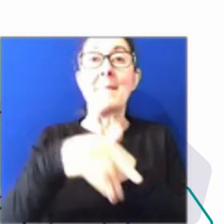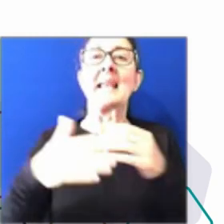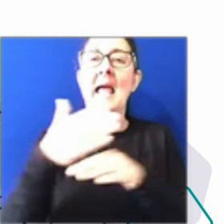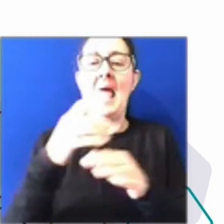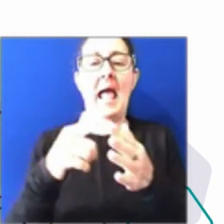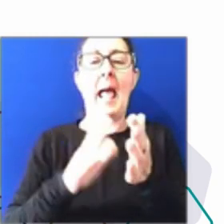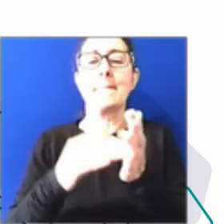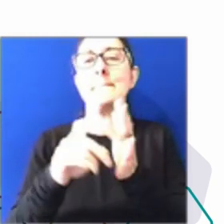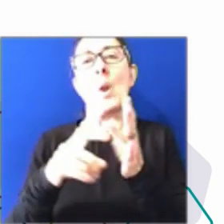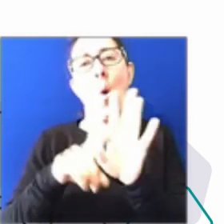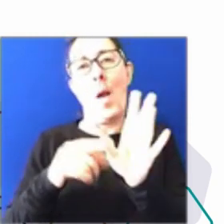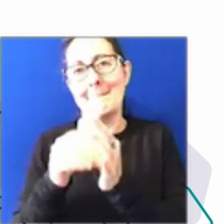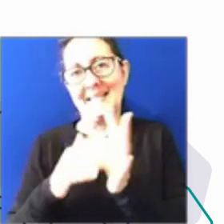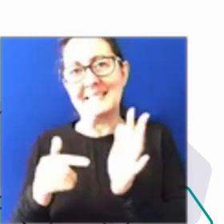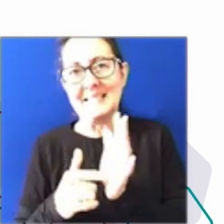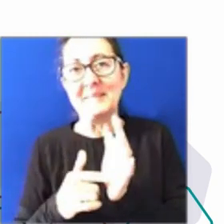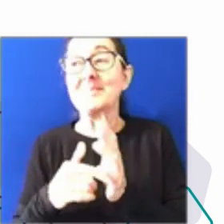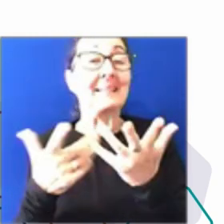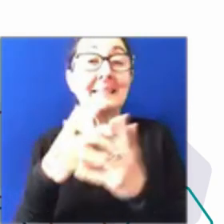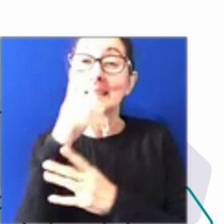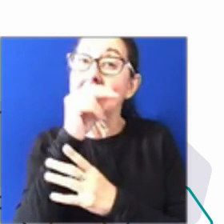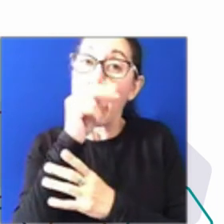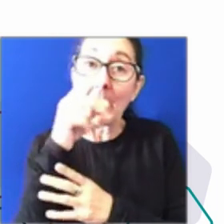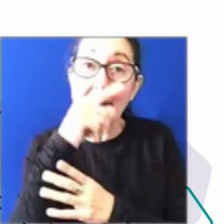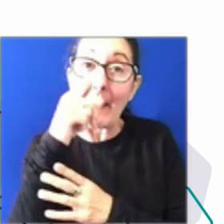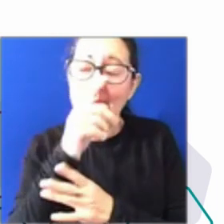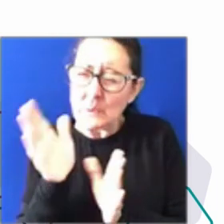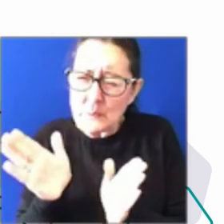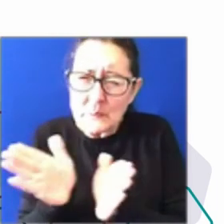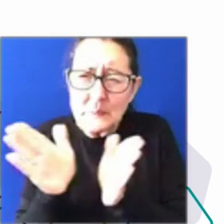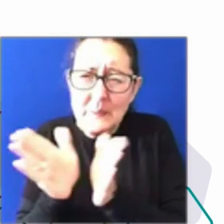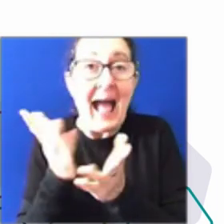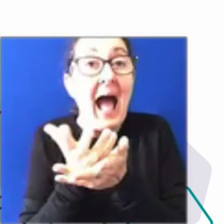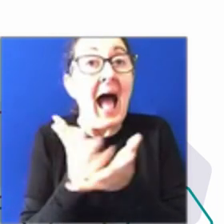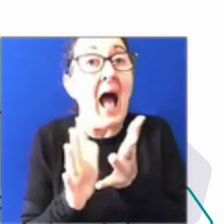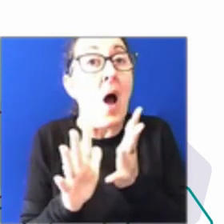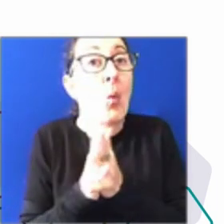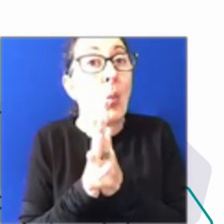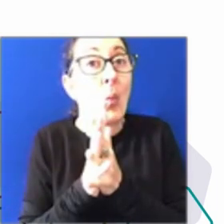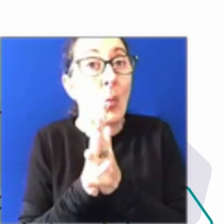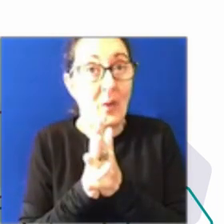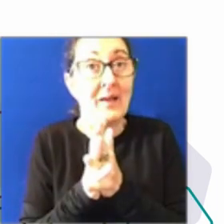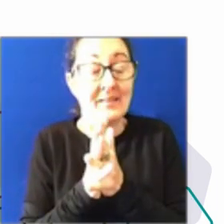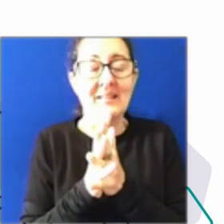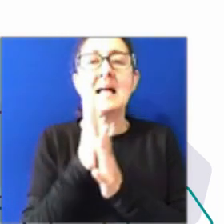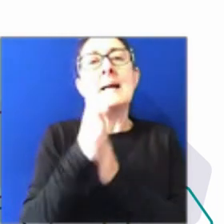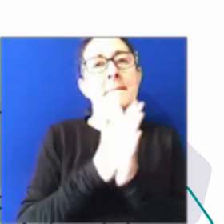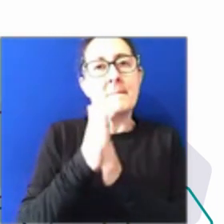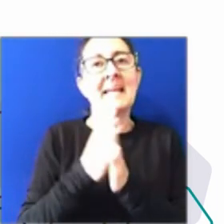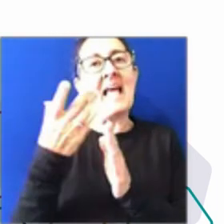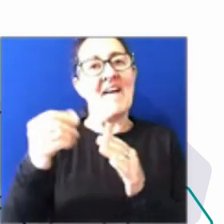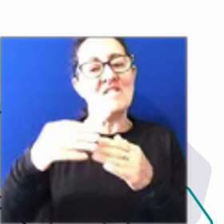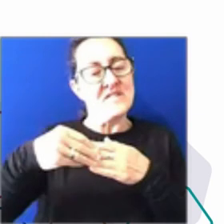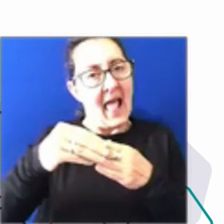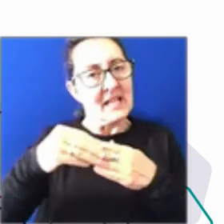to that question, how do we encourage more young people? It means getting the flexible work principles right.